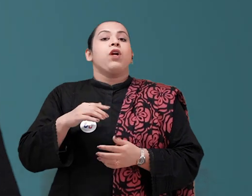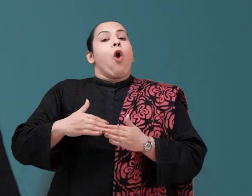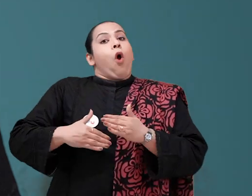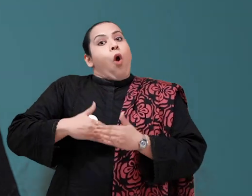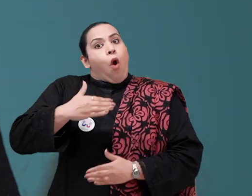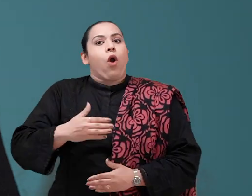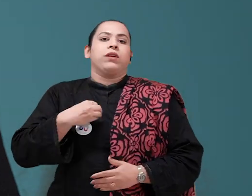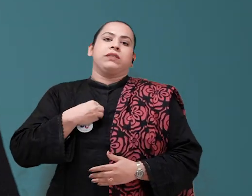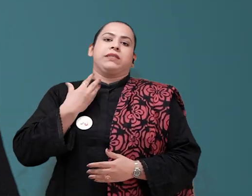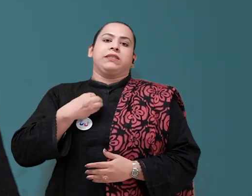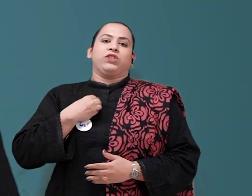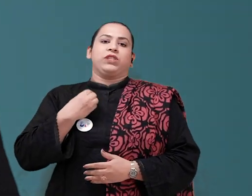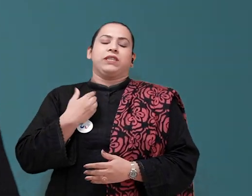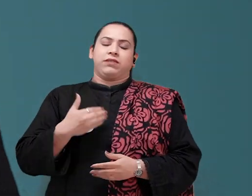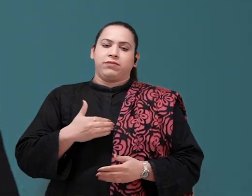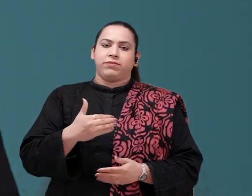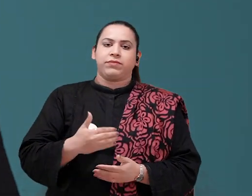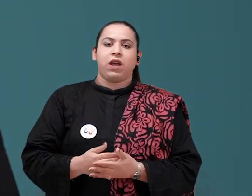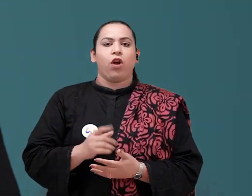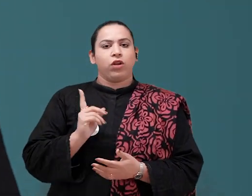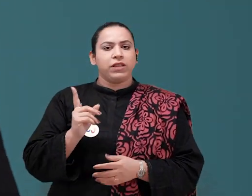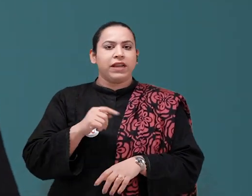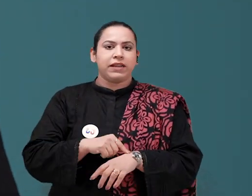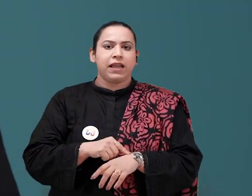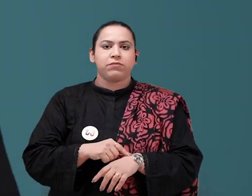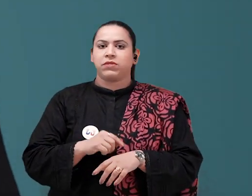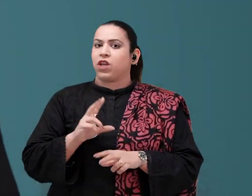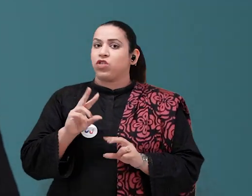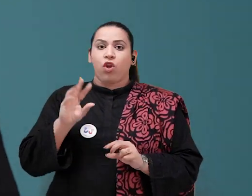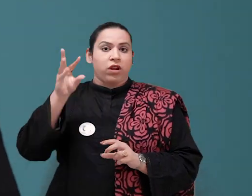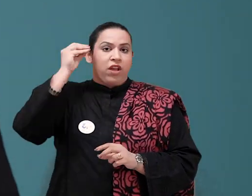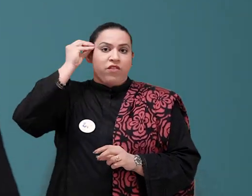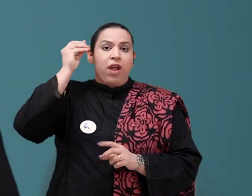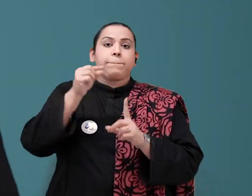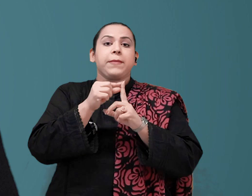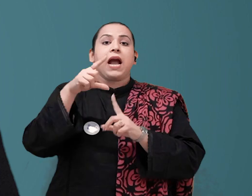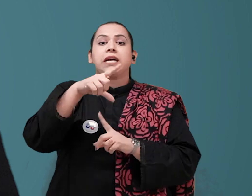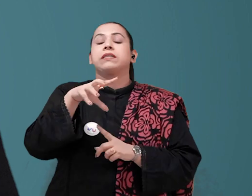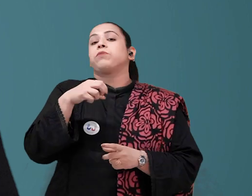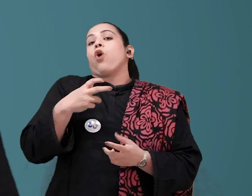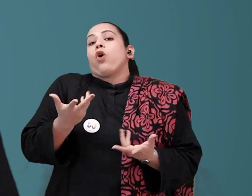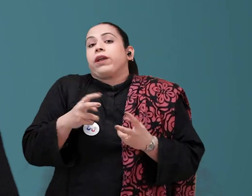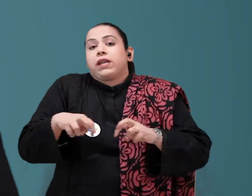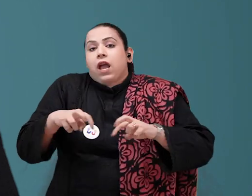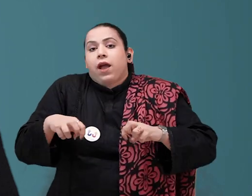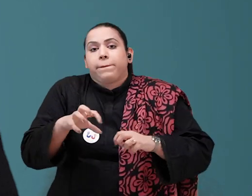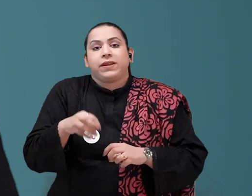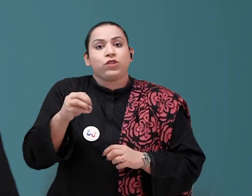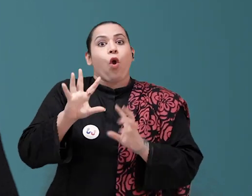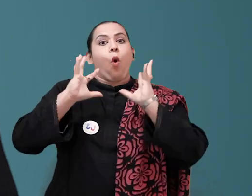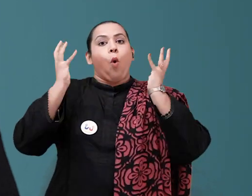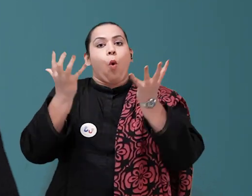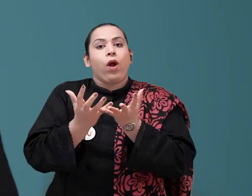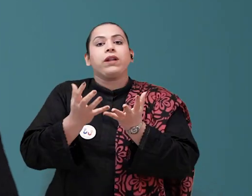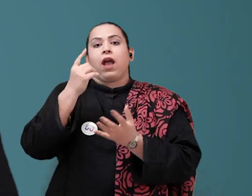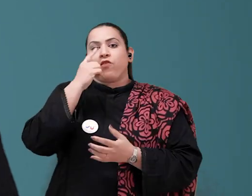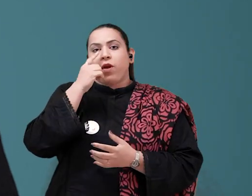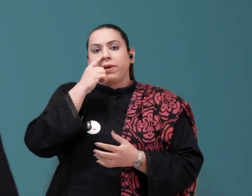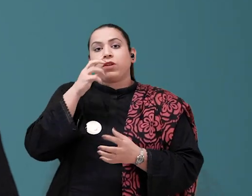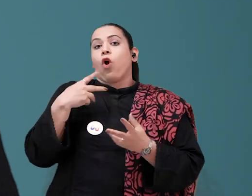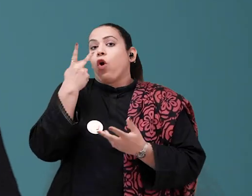My interest was developed from but at that time, I was not aware of what opportunities and for on the world and